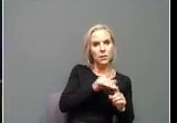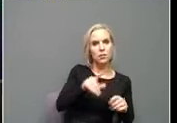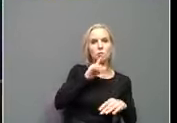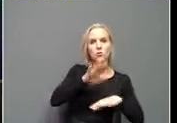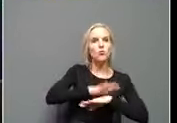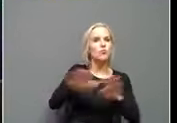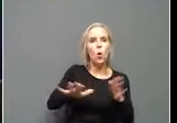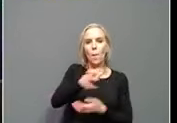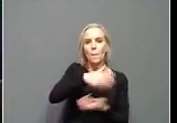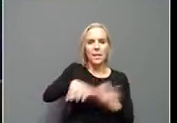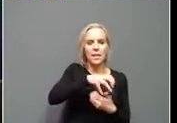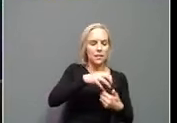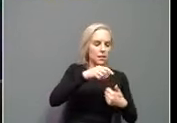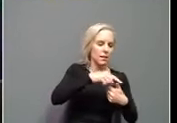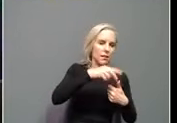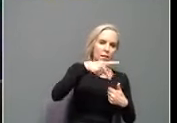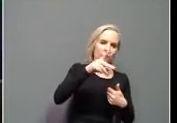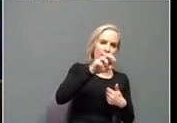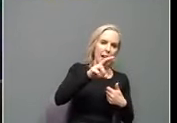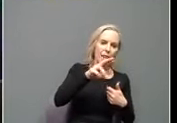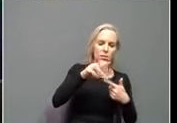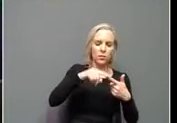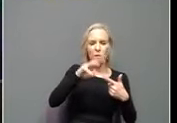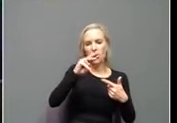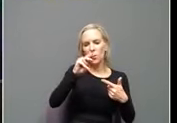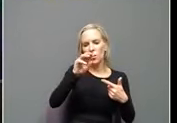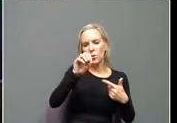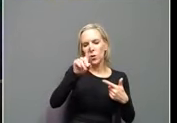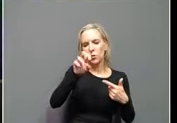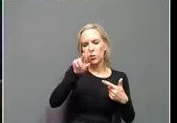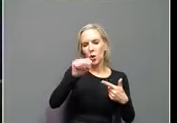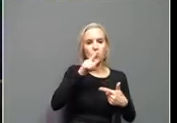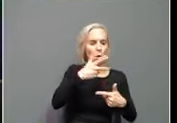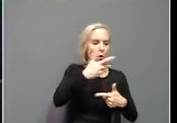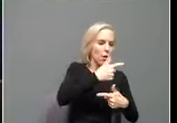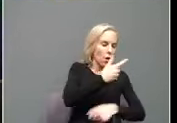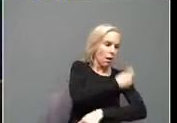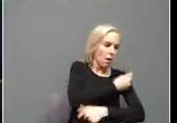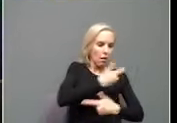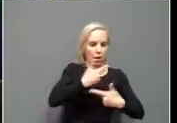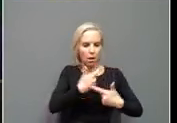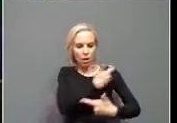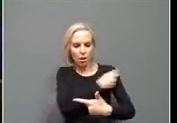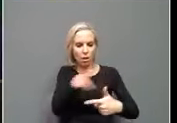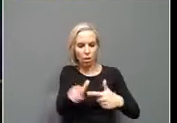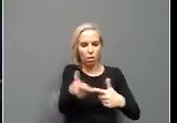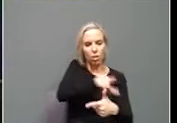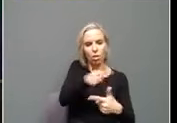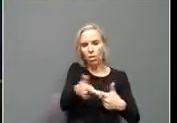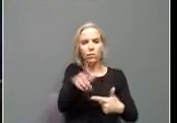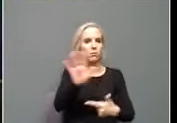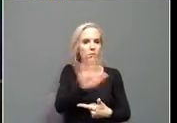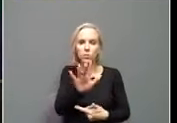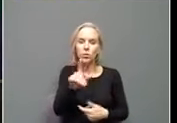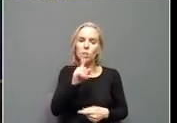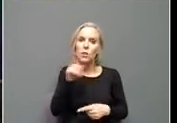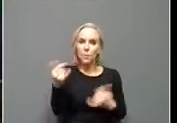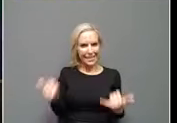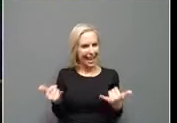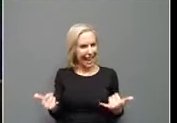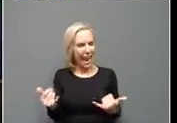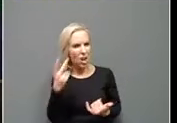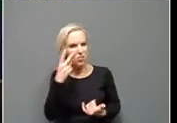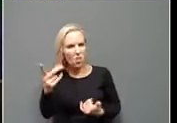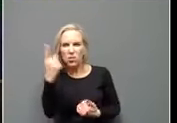Moderna. But I saw something on some national source or not too long ago that they're actually trying to encourage that, that it may